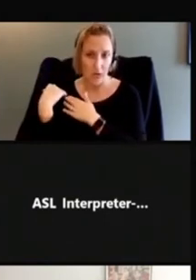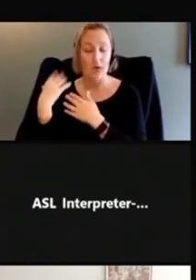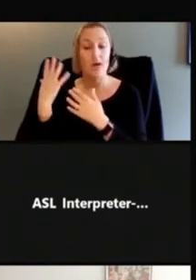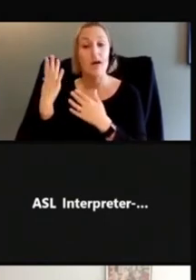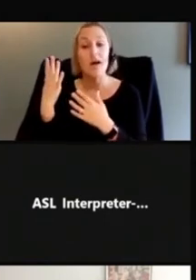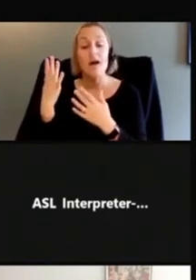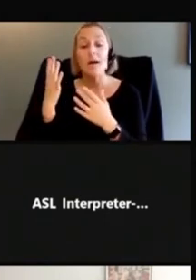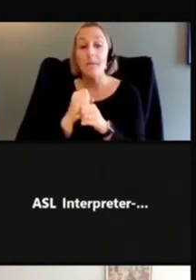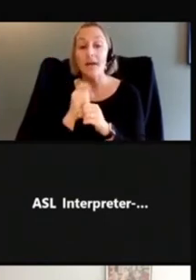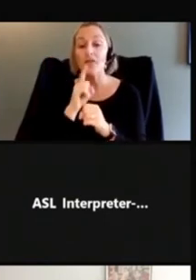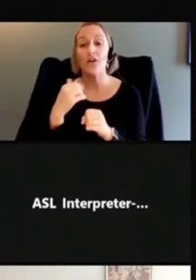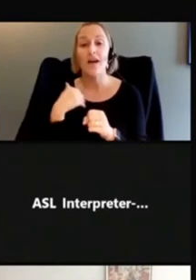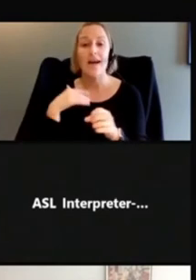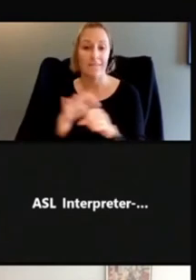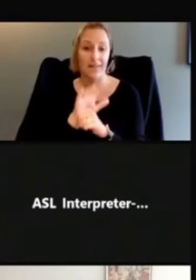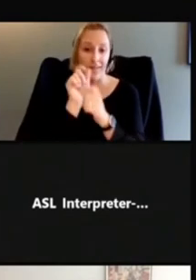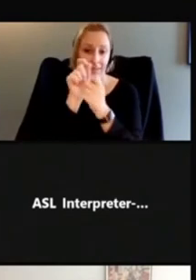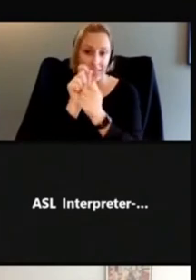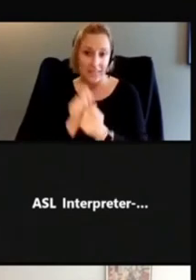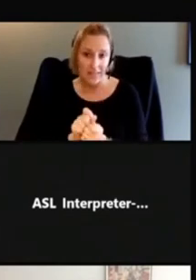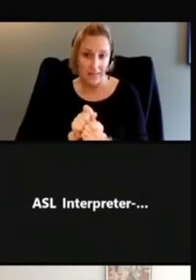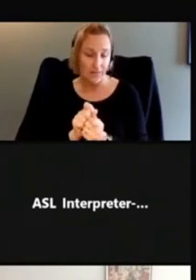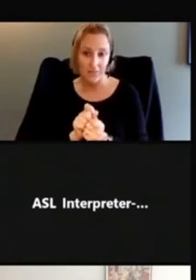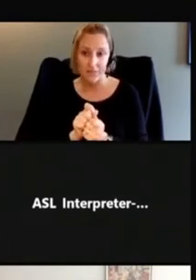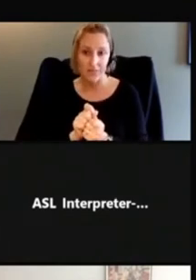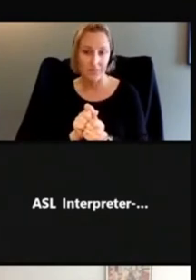So you don't have to think about it.